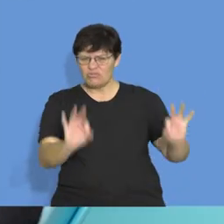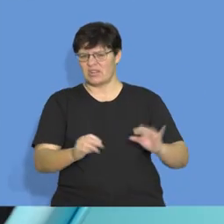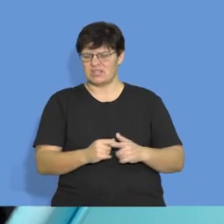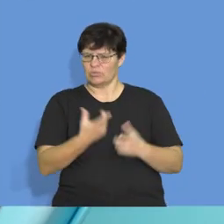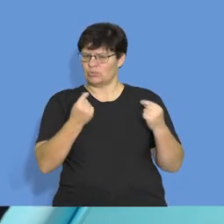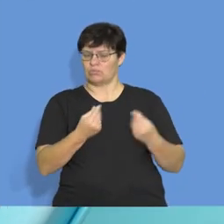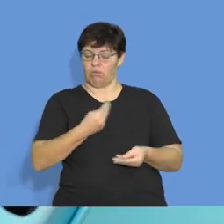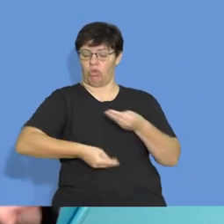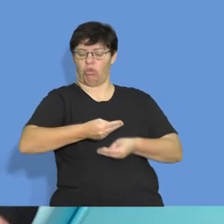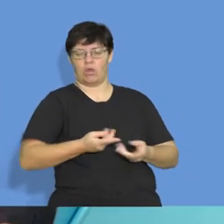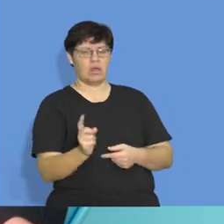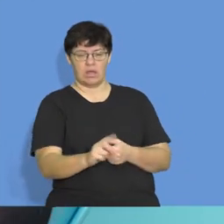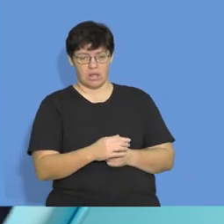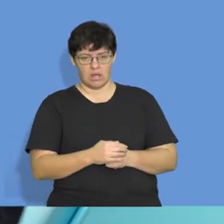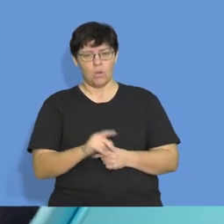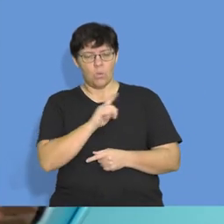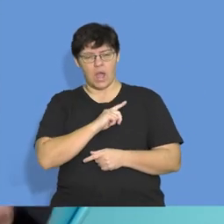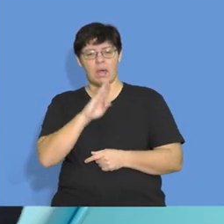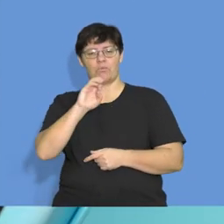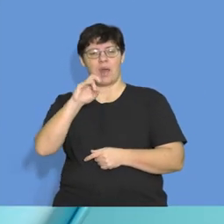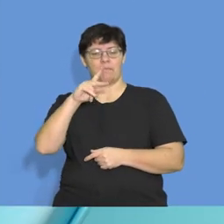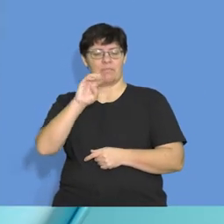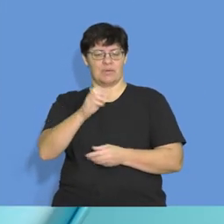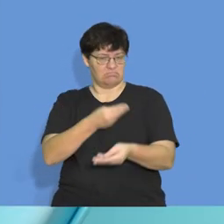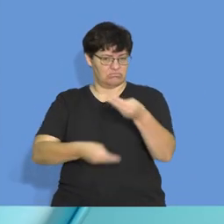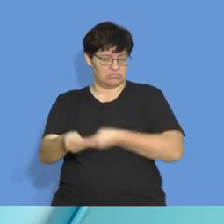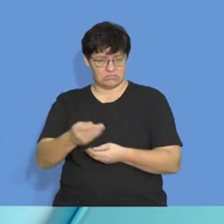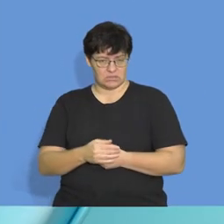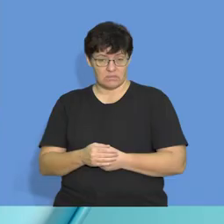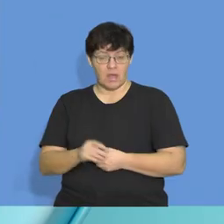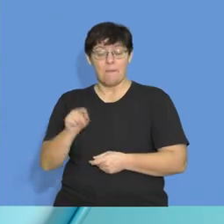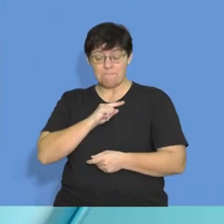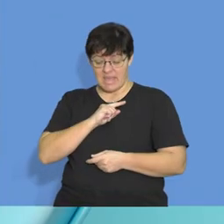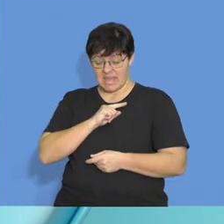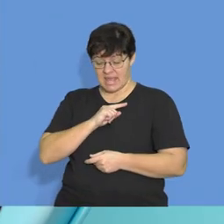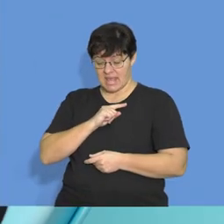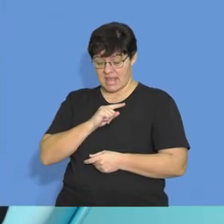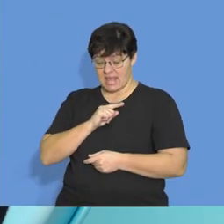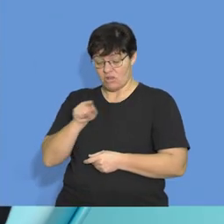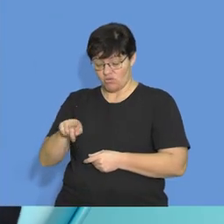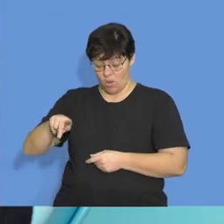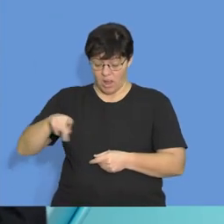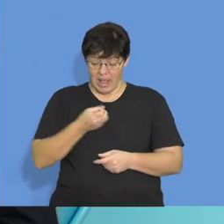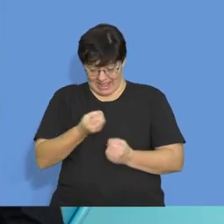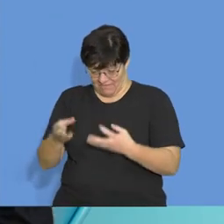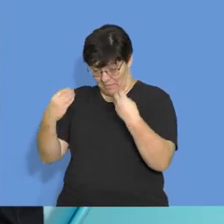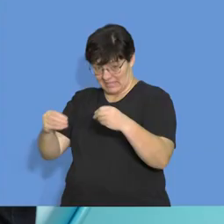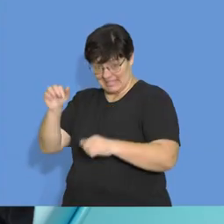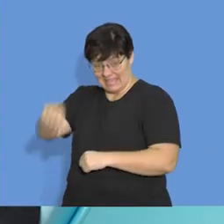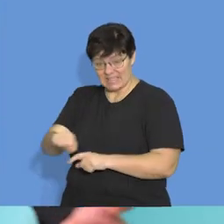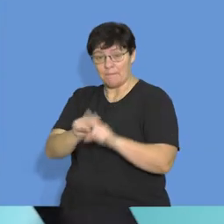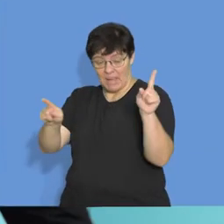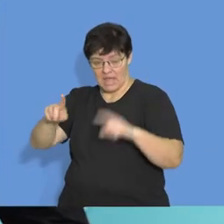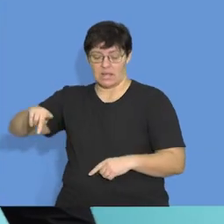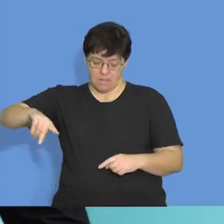Why? Because it's a bribe. The person has said, only if you give me 10% in cash will I recommend you.